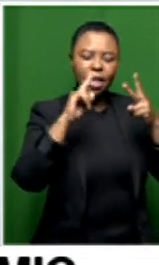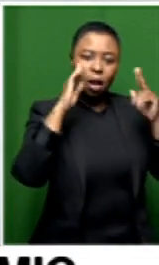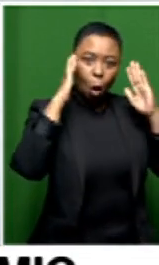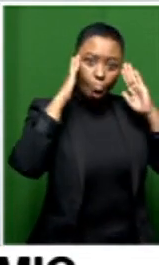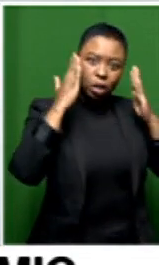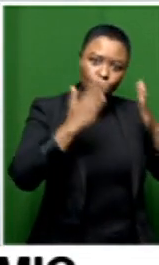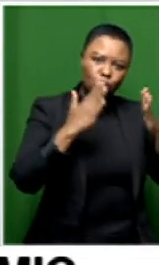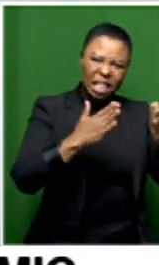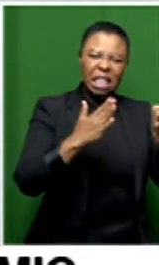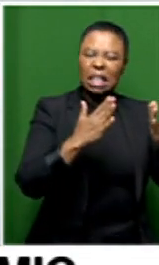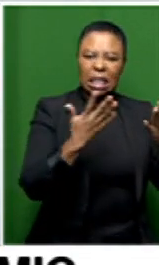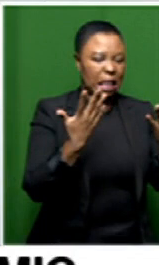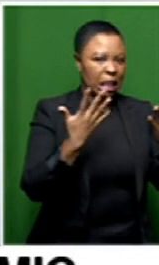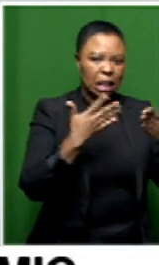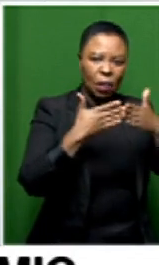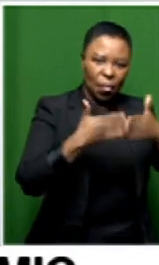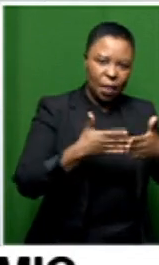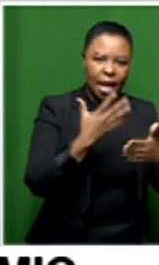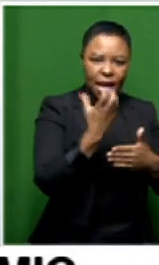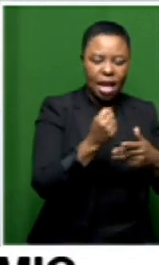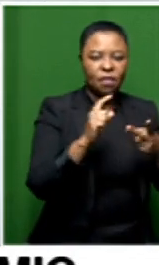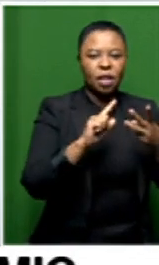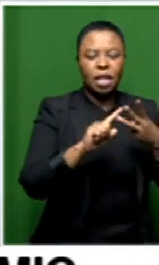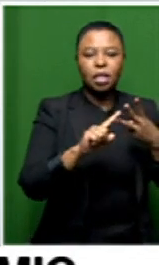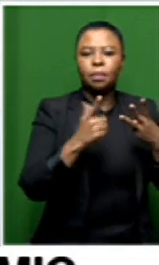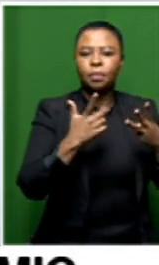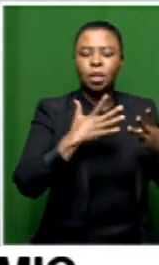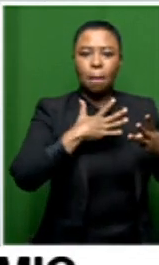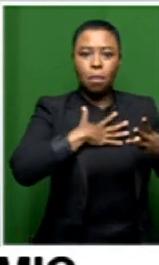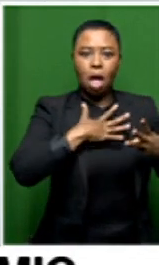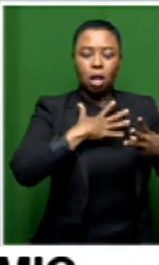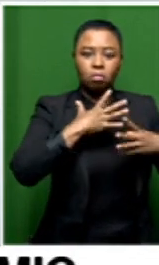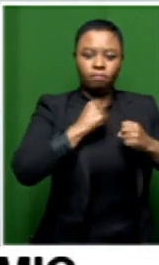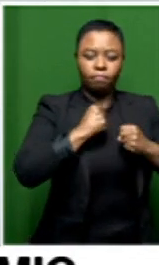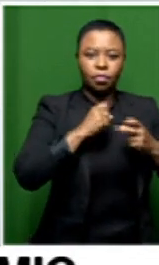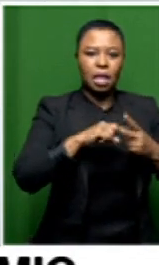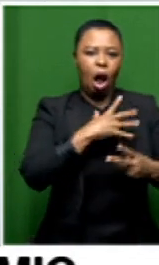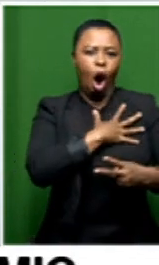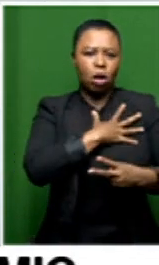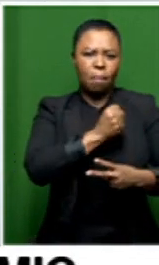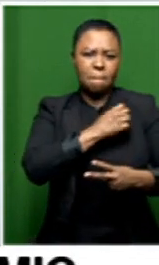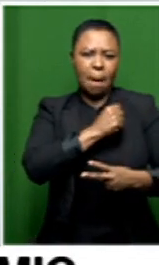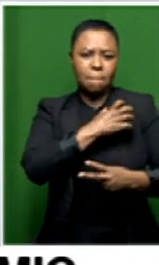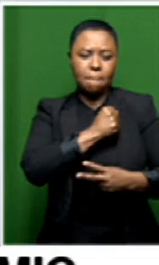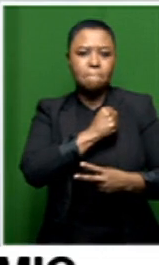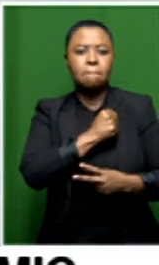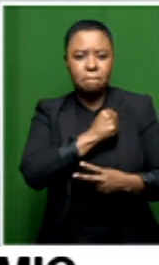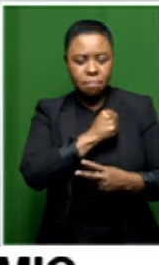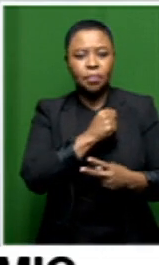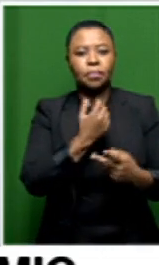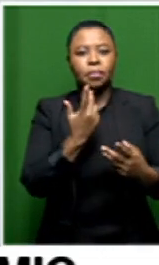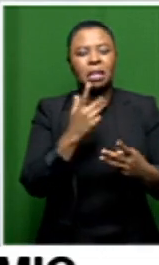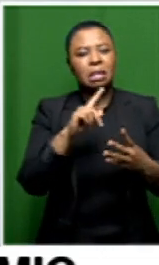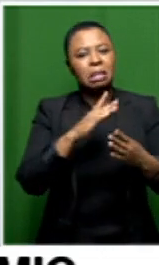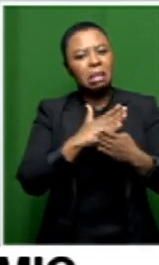to sudden bouts of a short breath to heart palpitations and in some cases uh